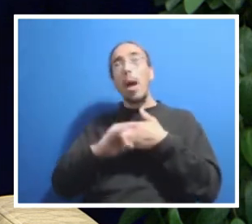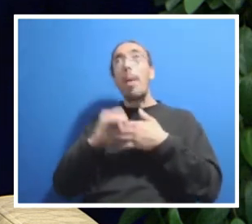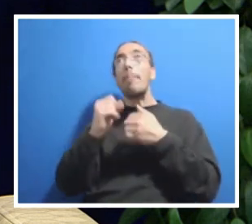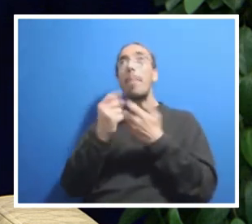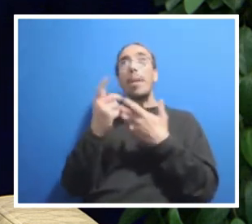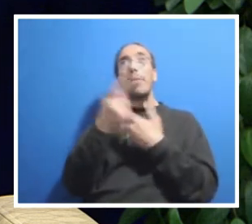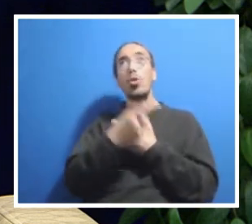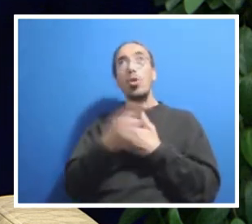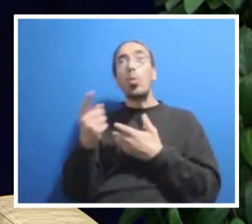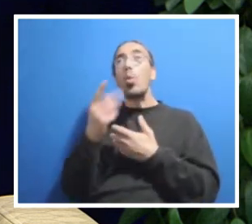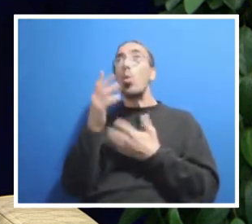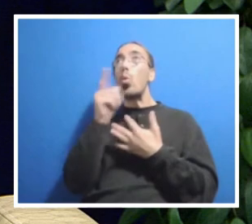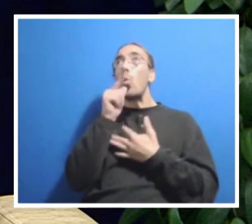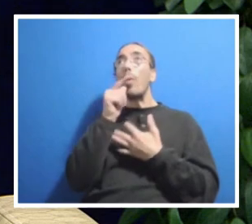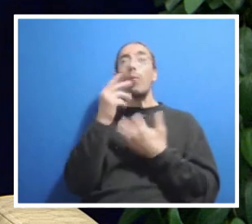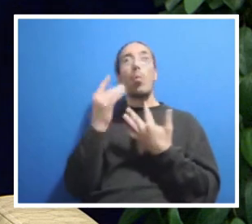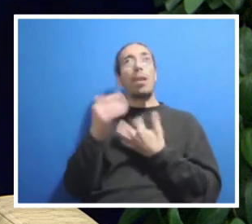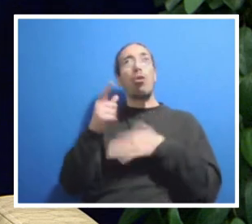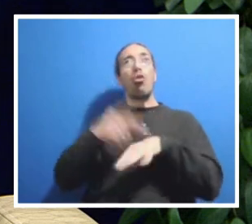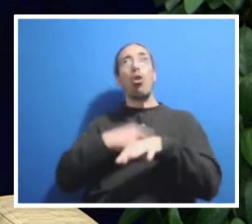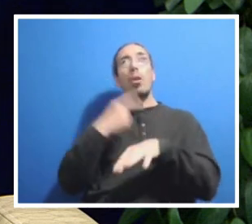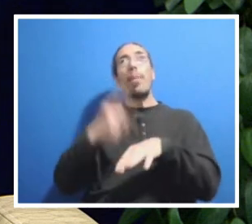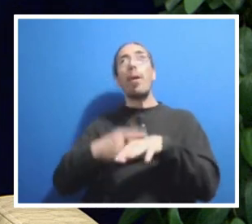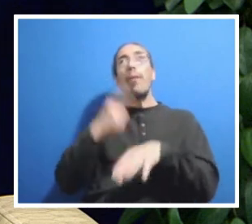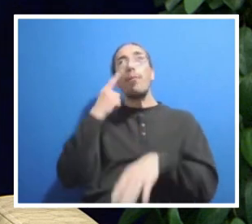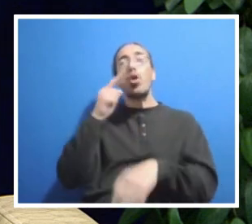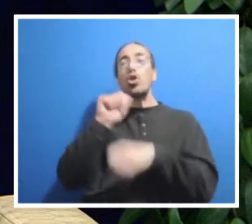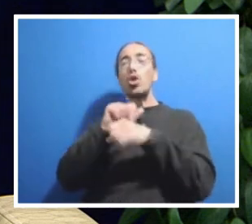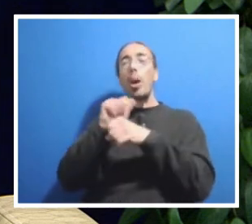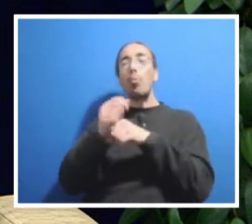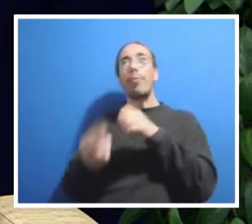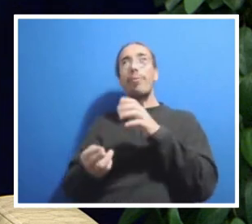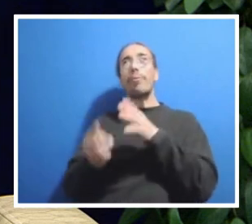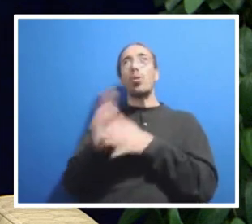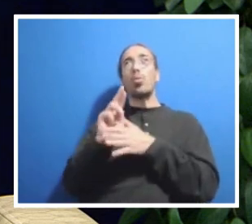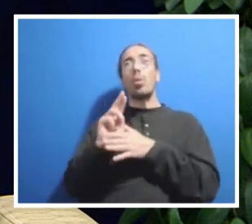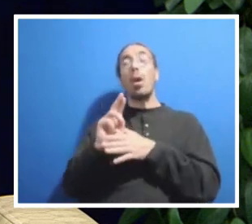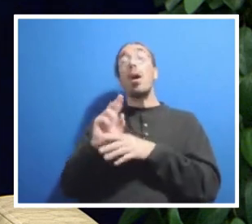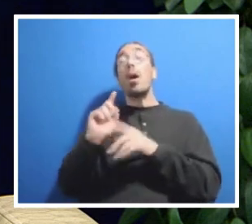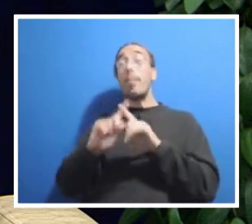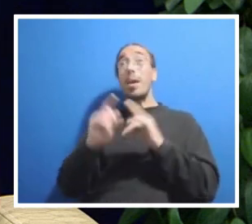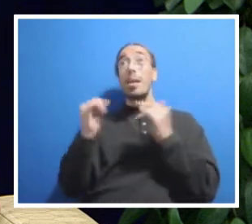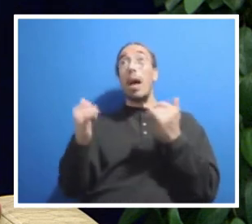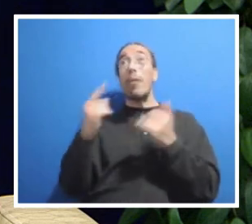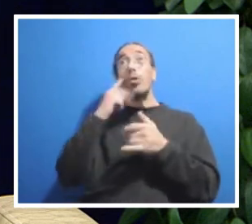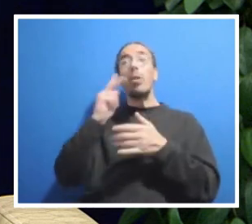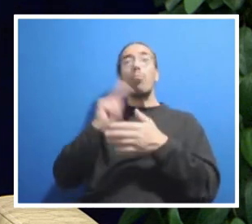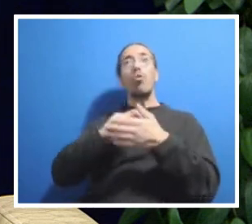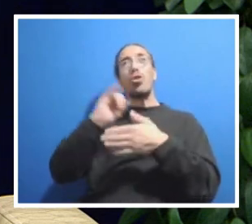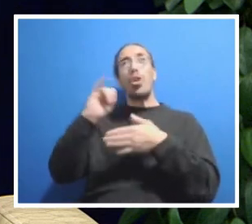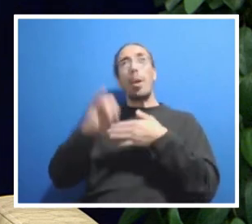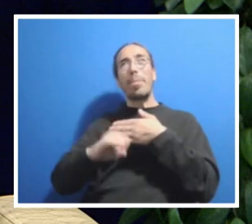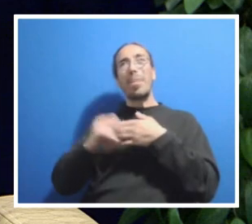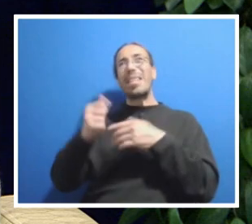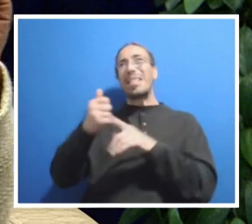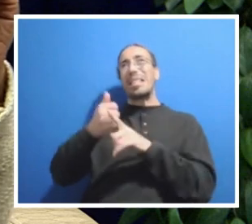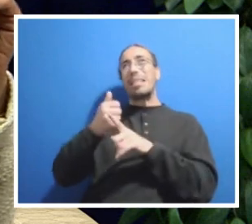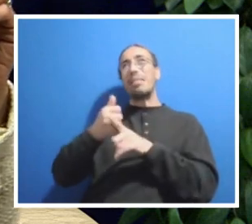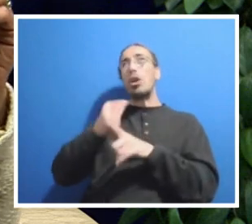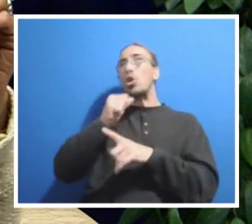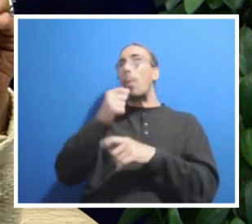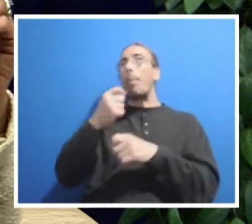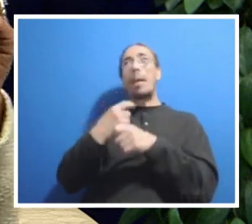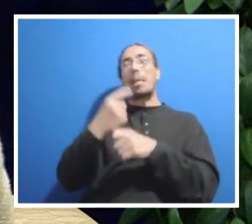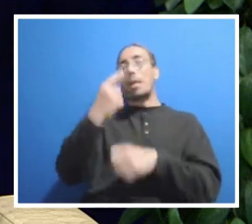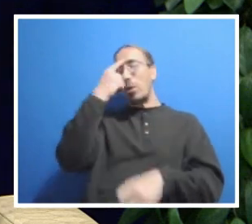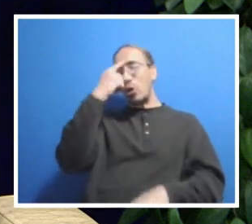waited a long time for job reviews. Given where we are in the project, it didn't make a lot of sense to say, okay, you're in